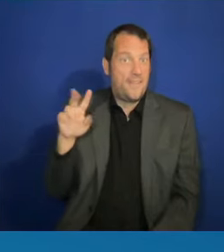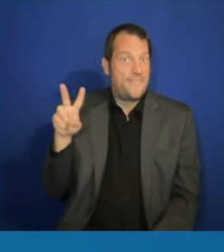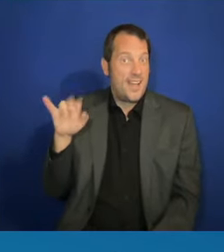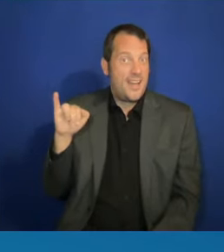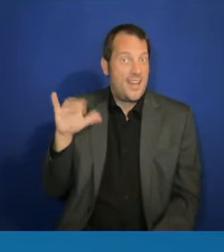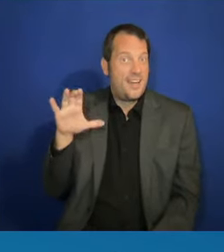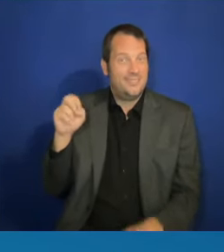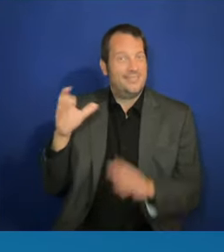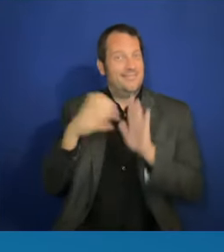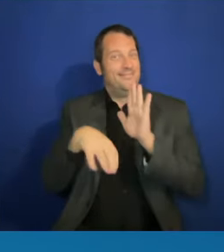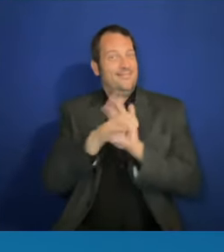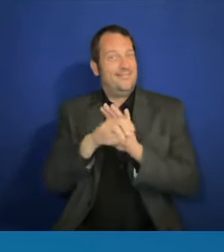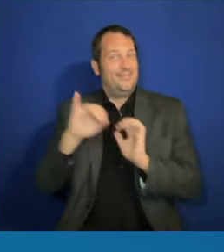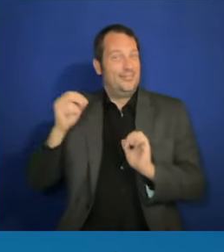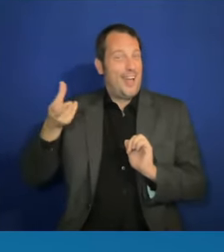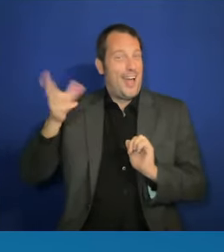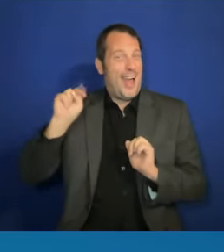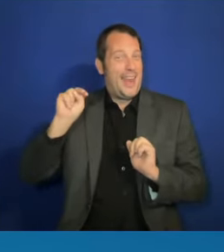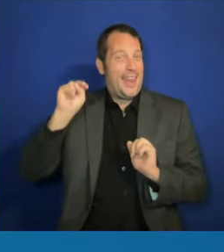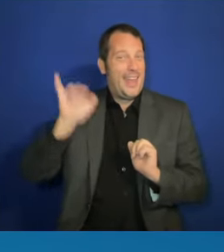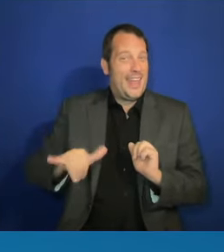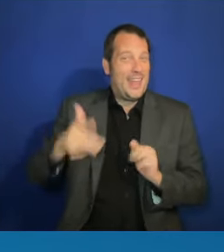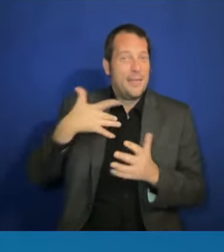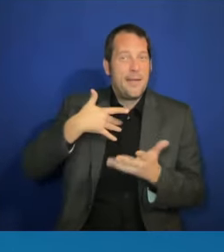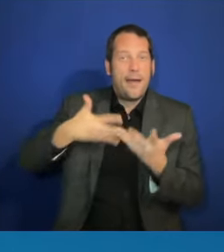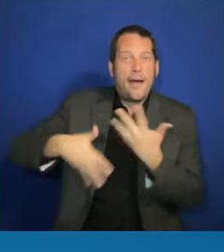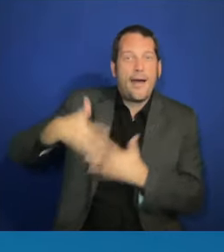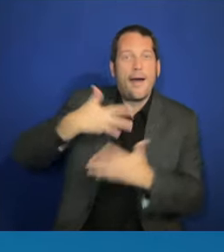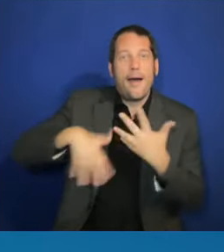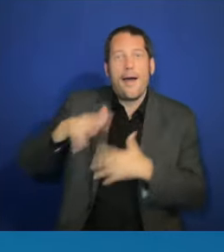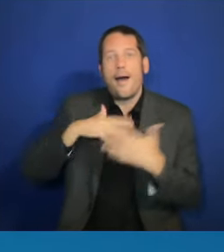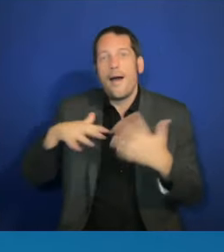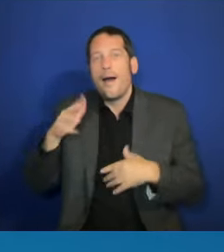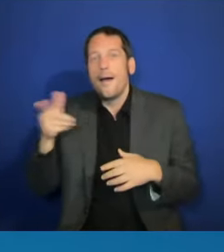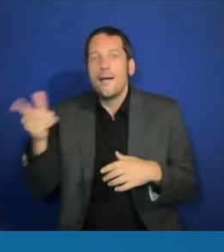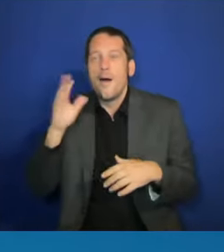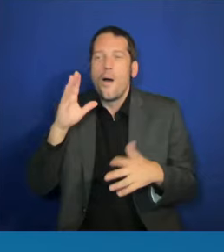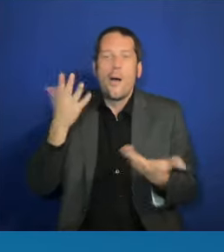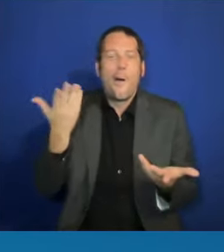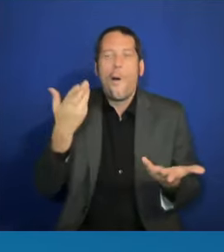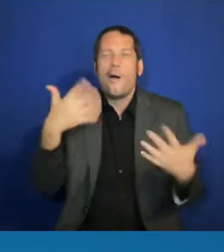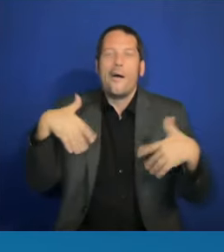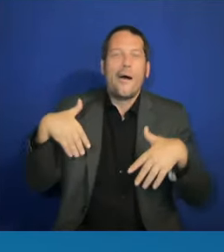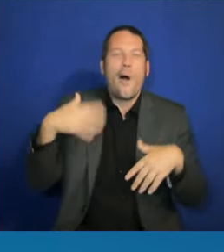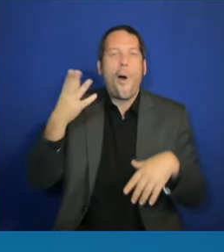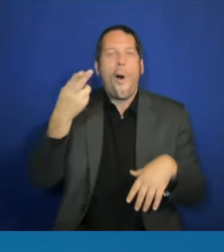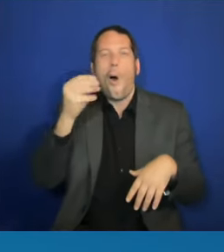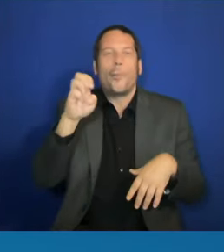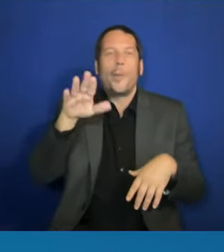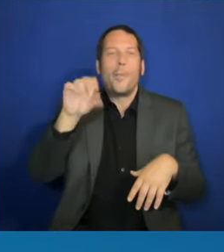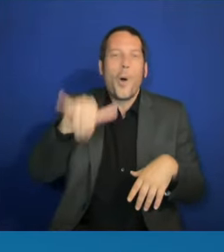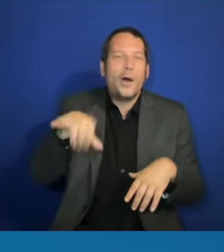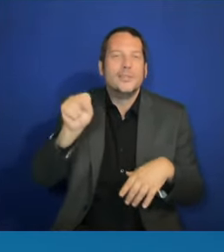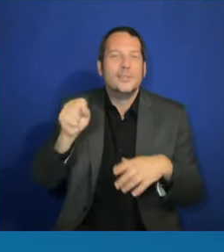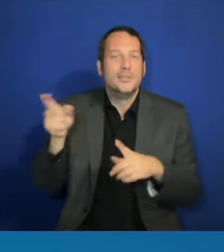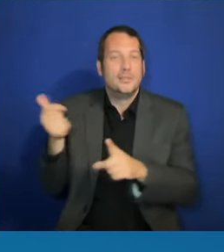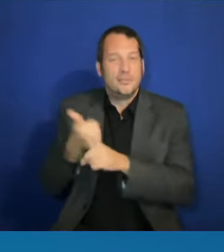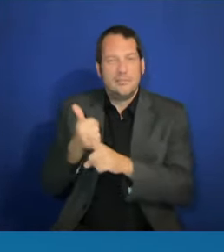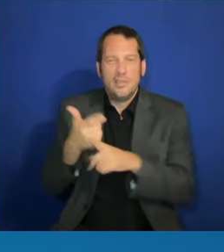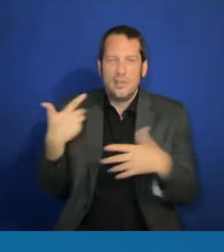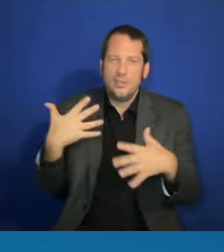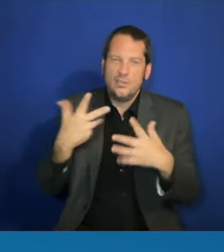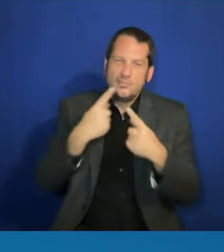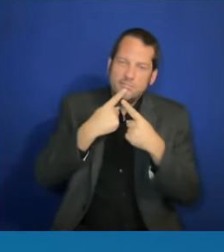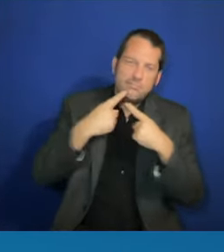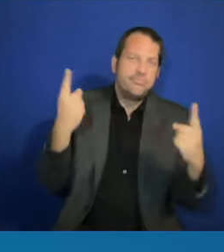Or his role as himself in a hitman show, Latin History for Morons. Which, by